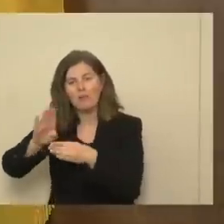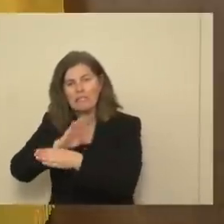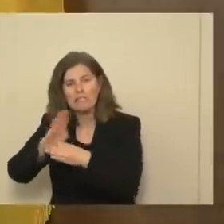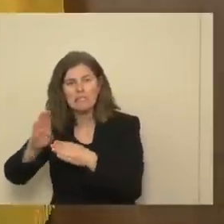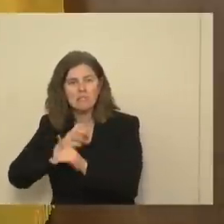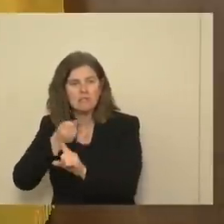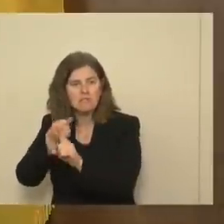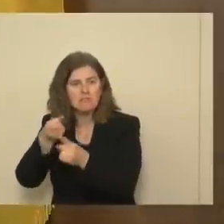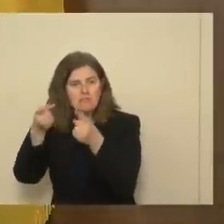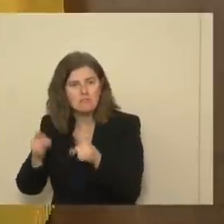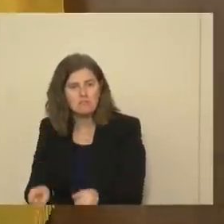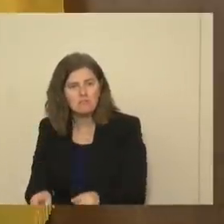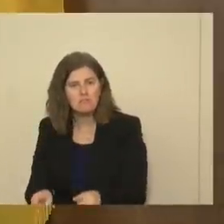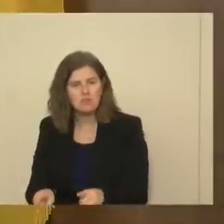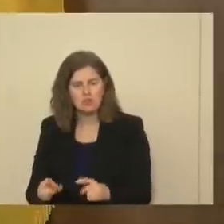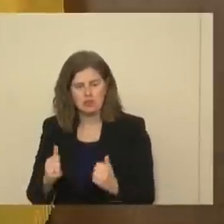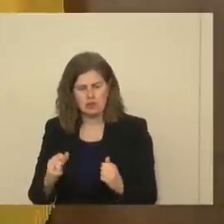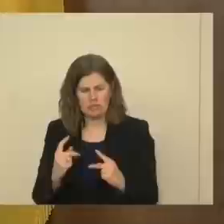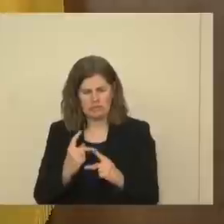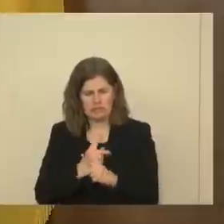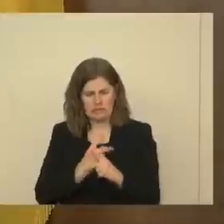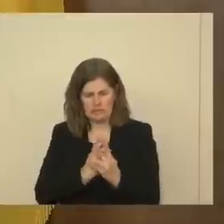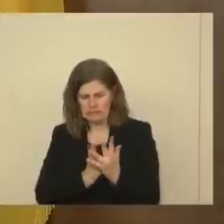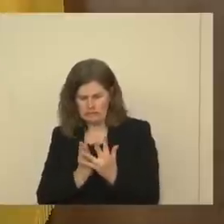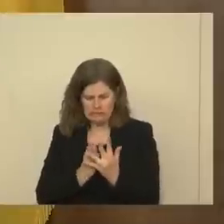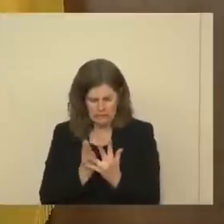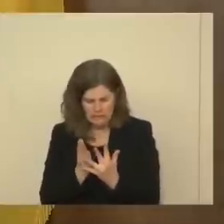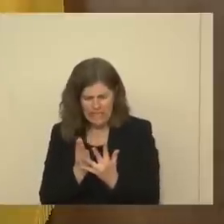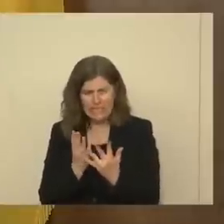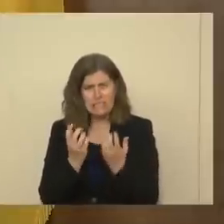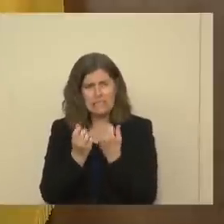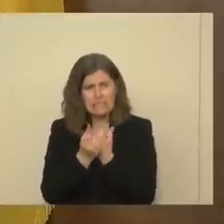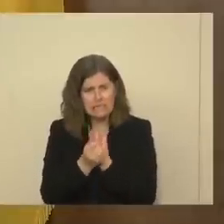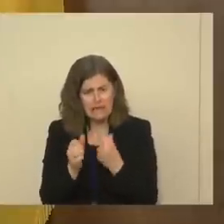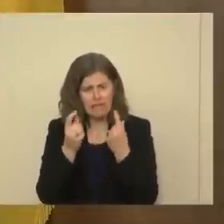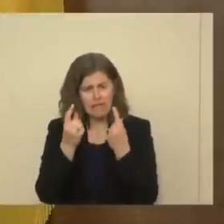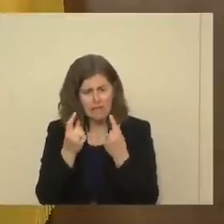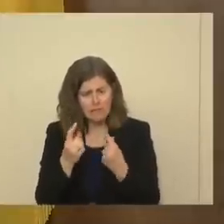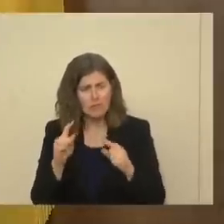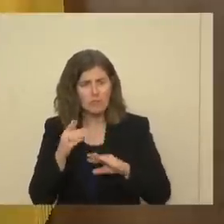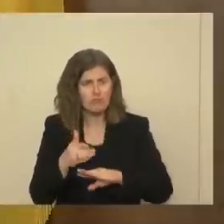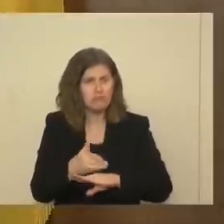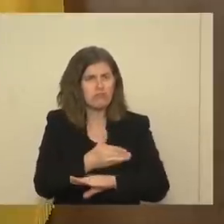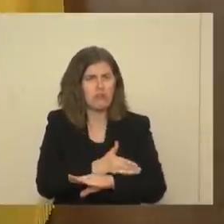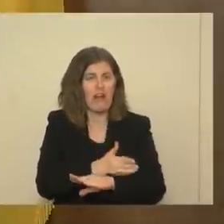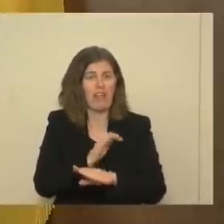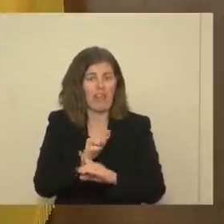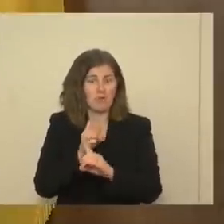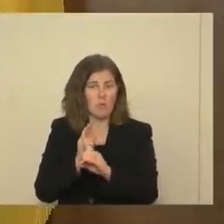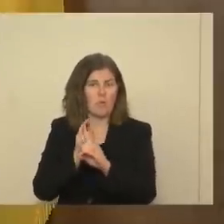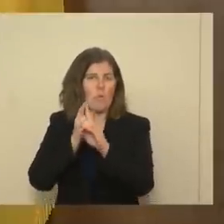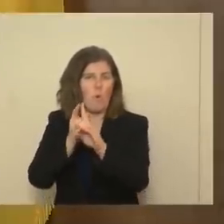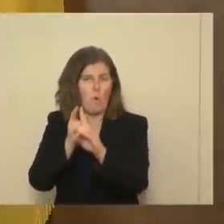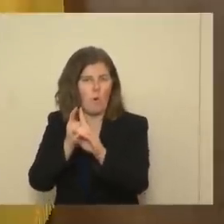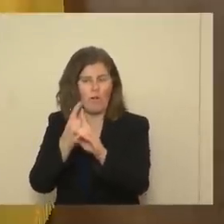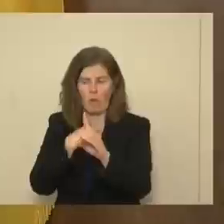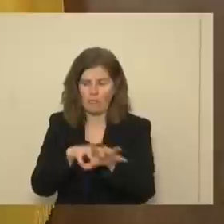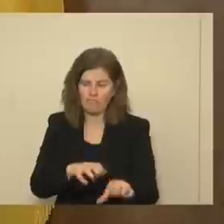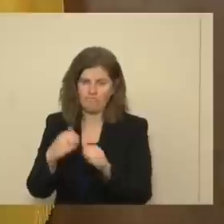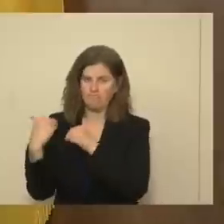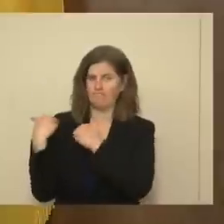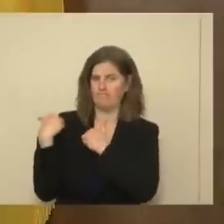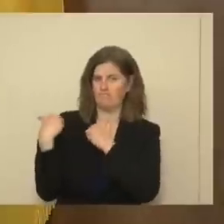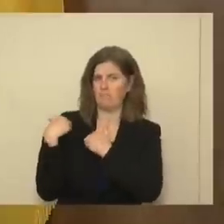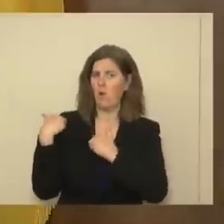consequences. And navigate them safely, productively, and prudently is the design that we are undertaking, and we